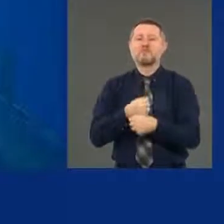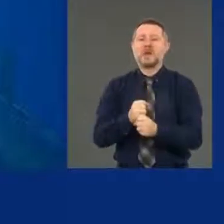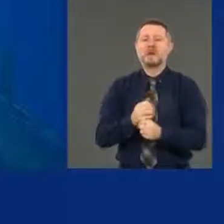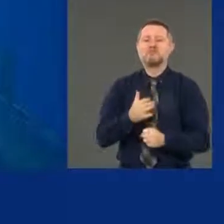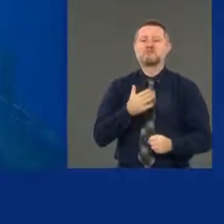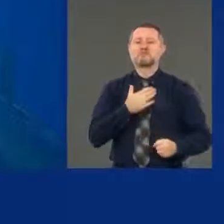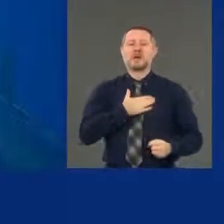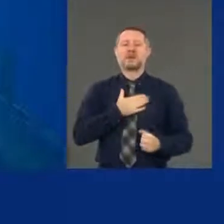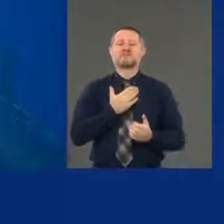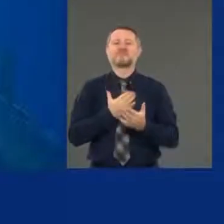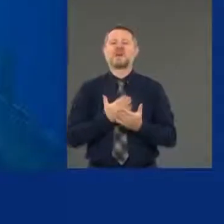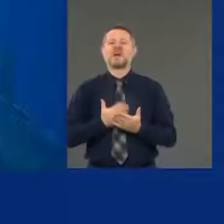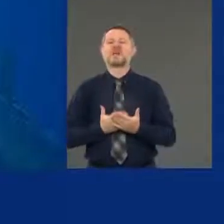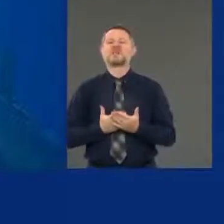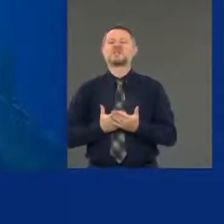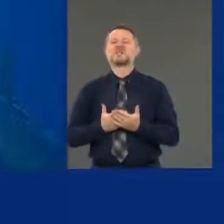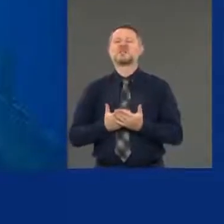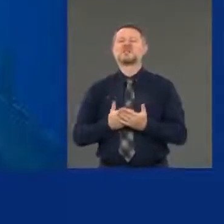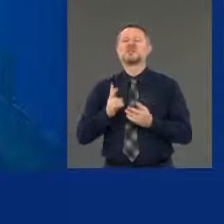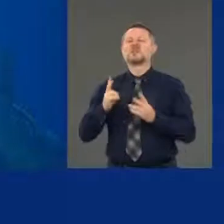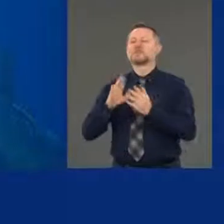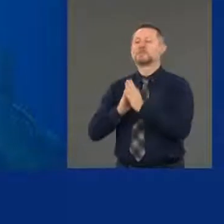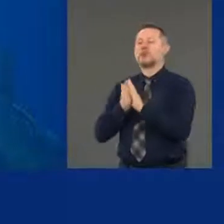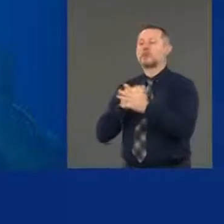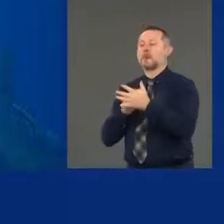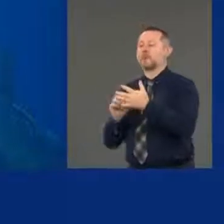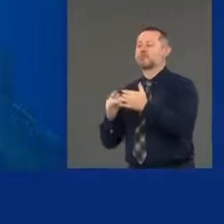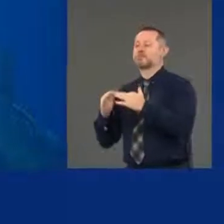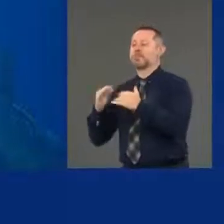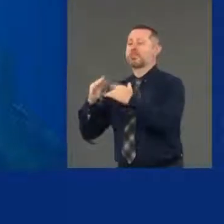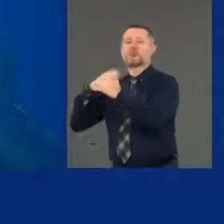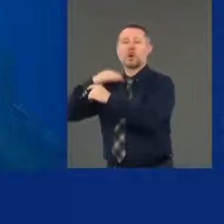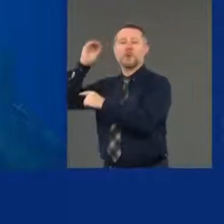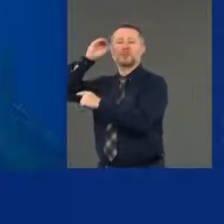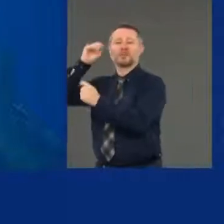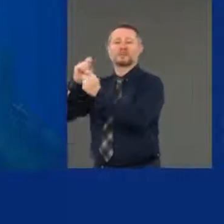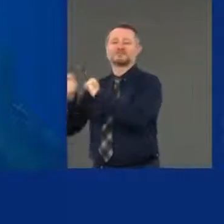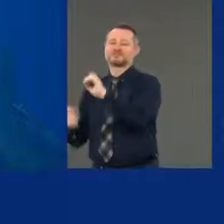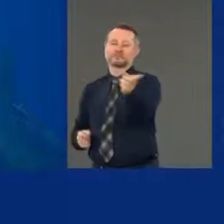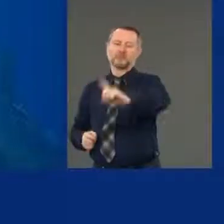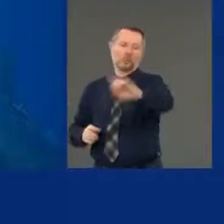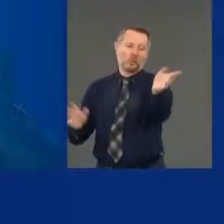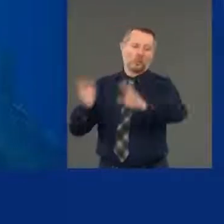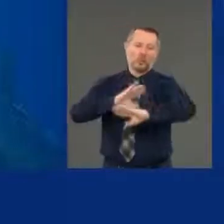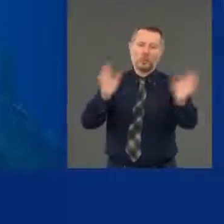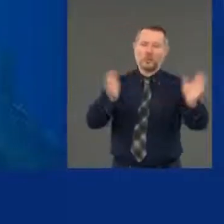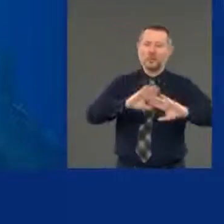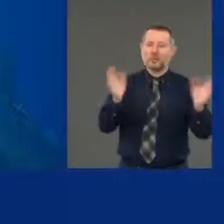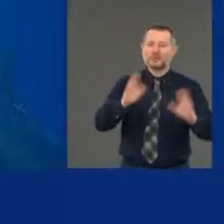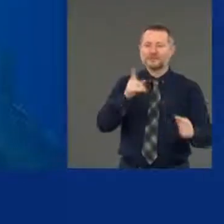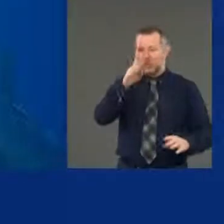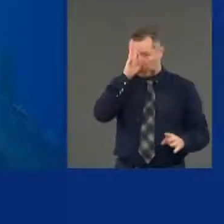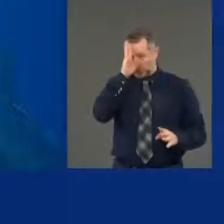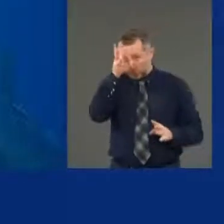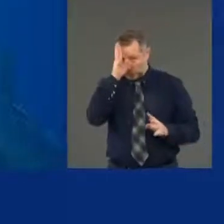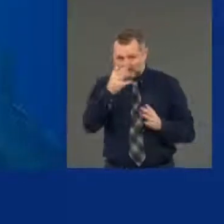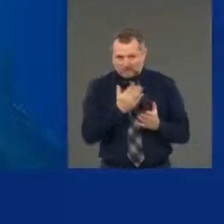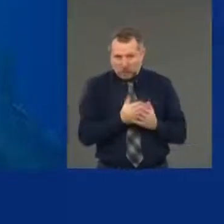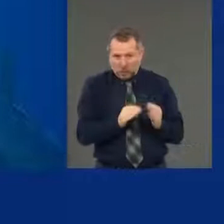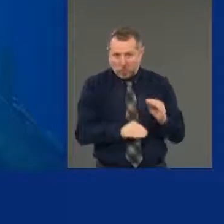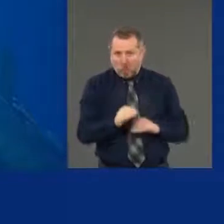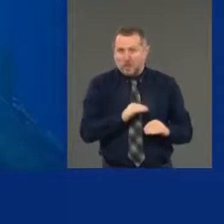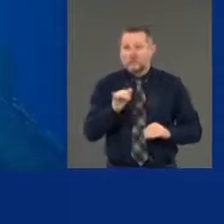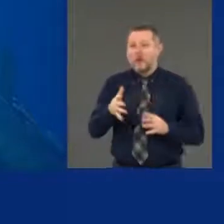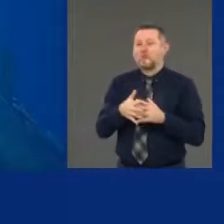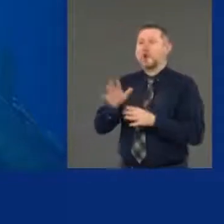advance your opinion? Advance your opinion. Don't create facts and say to the American people, these are facts to